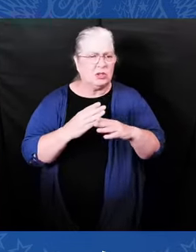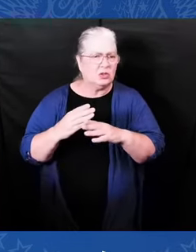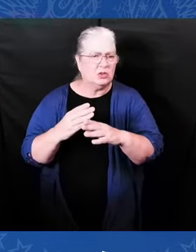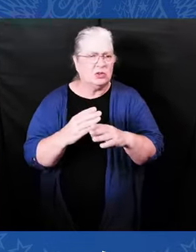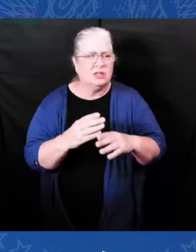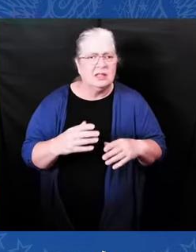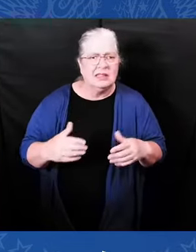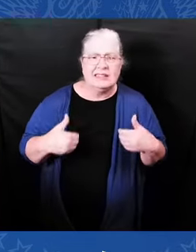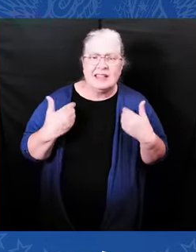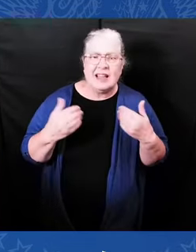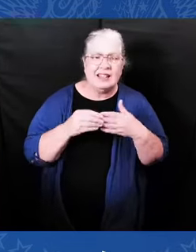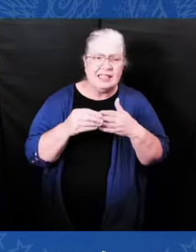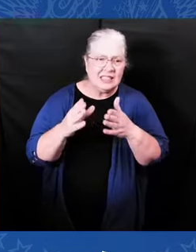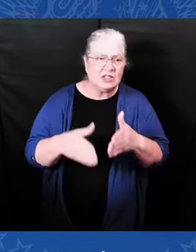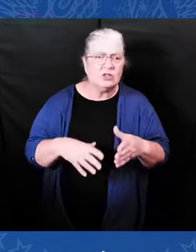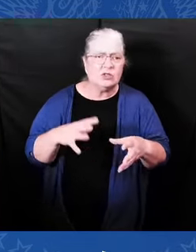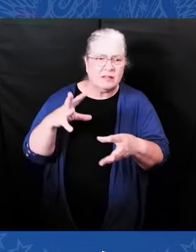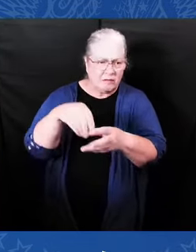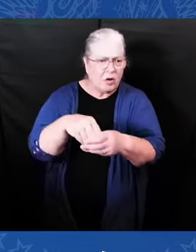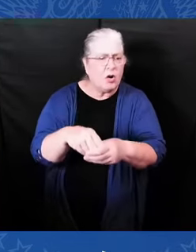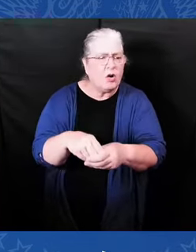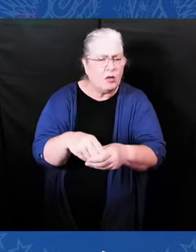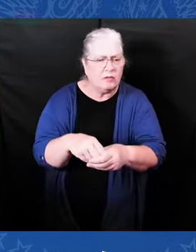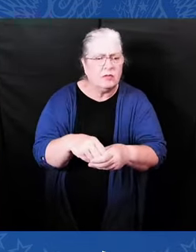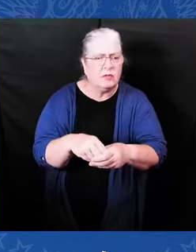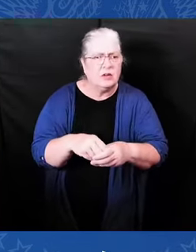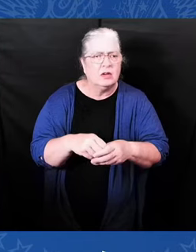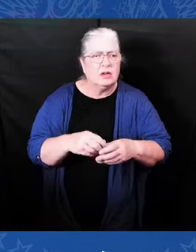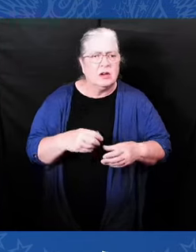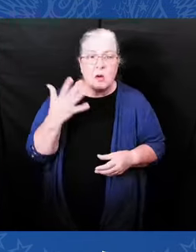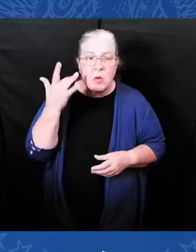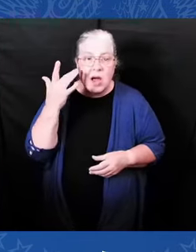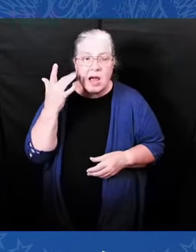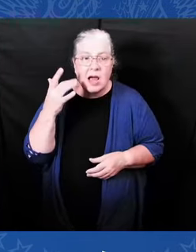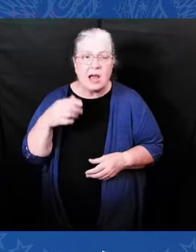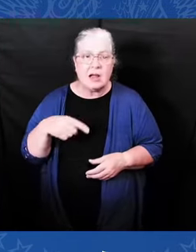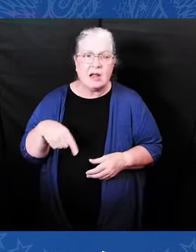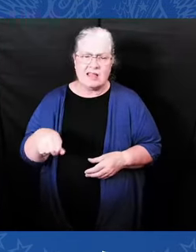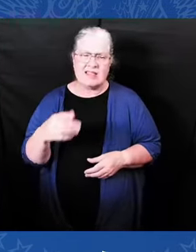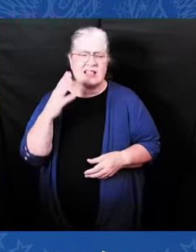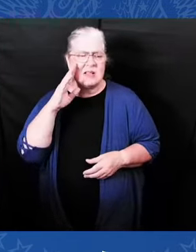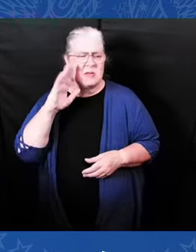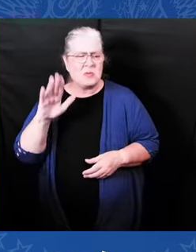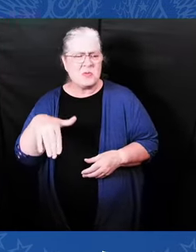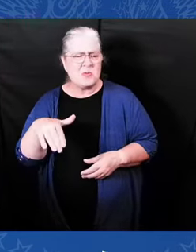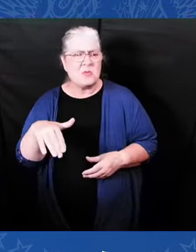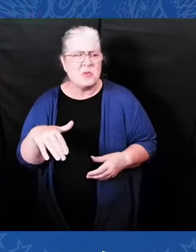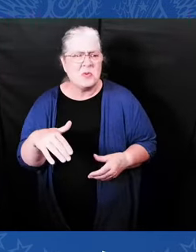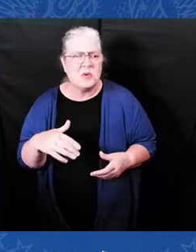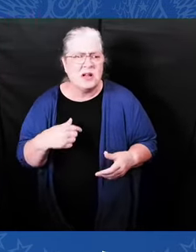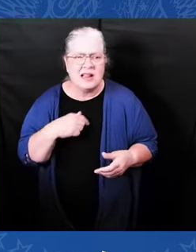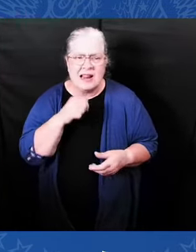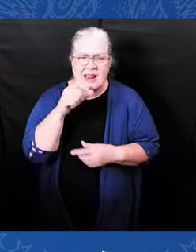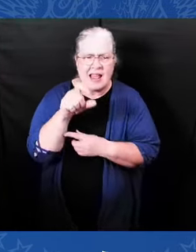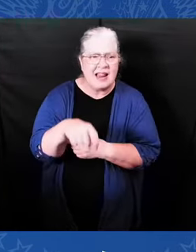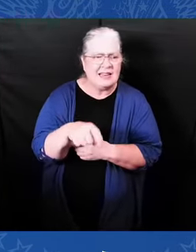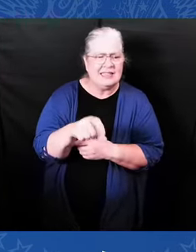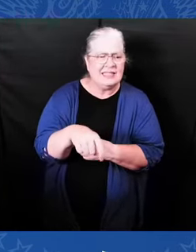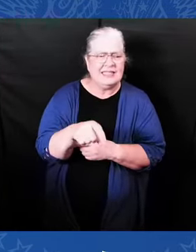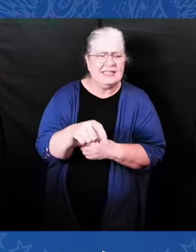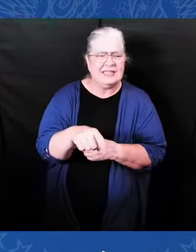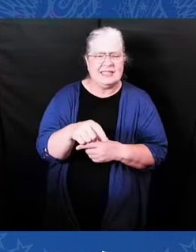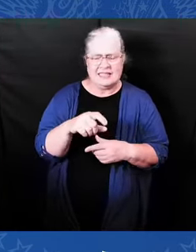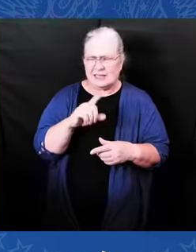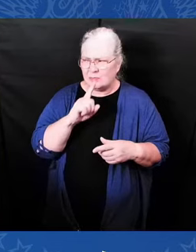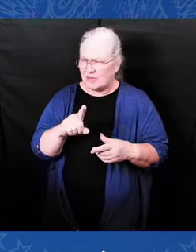because they know it does not have to be this way. They